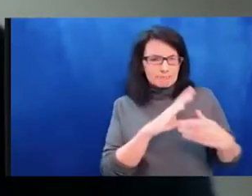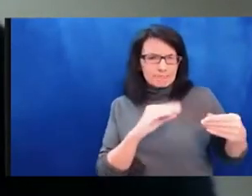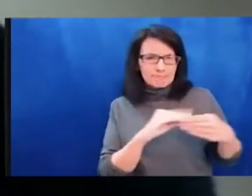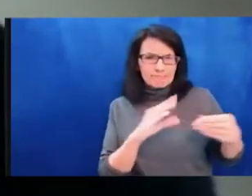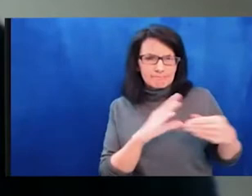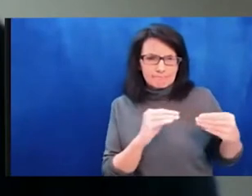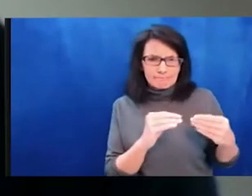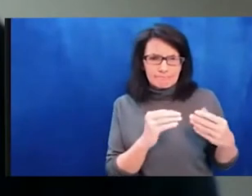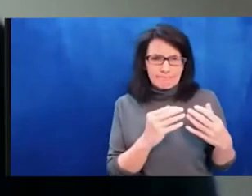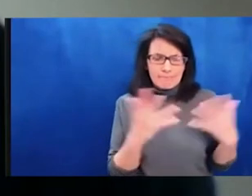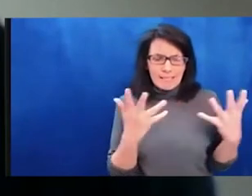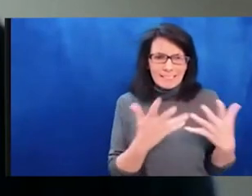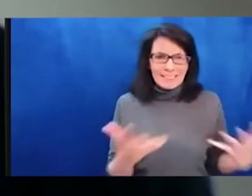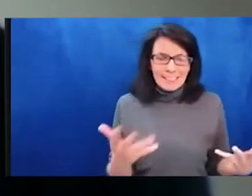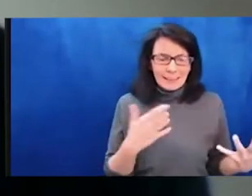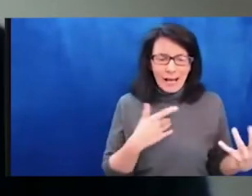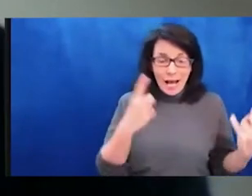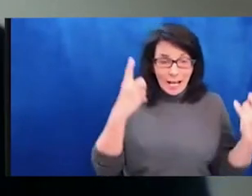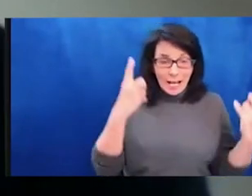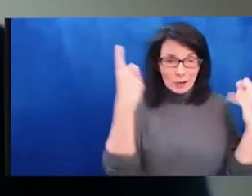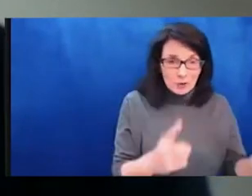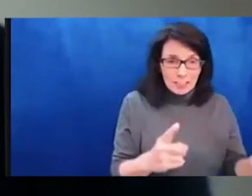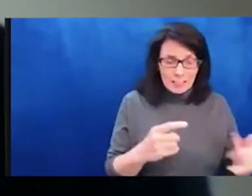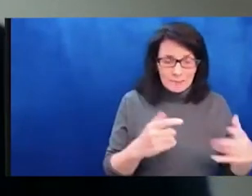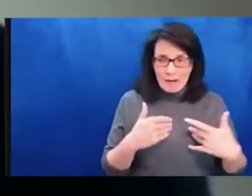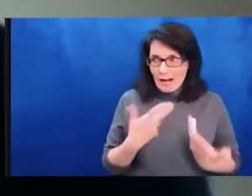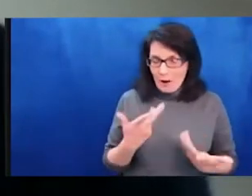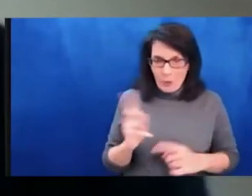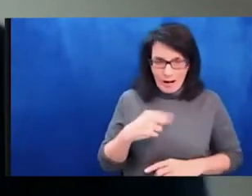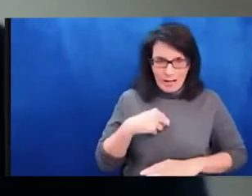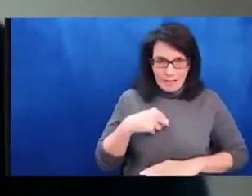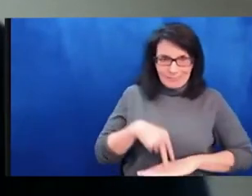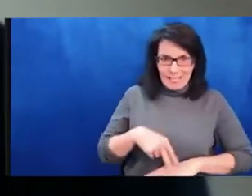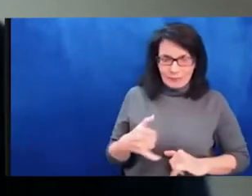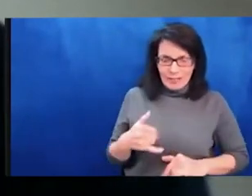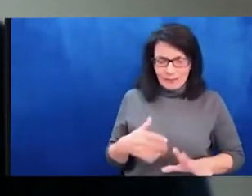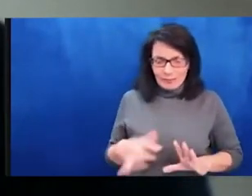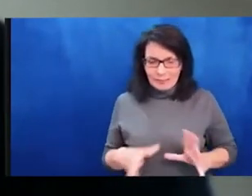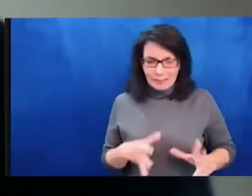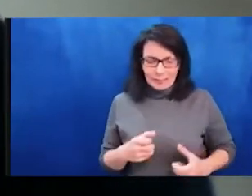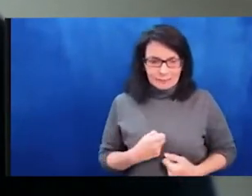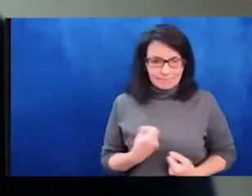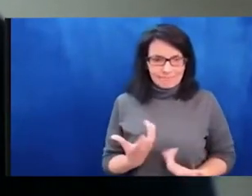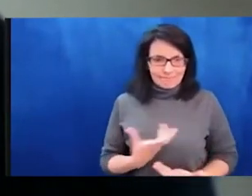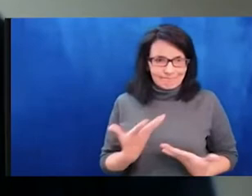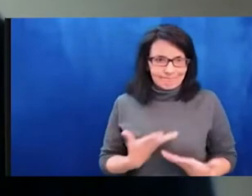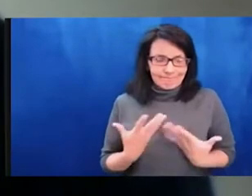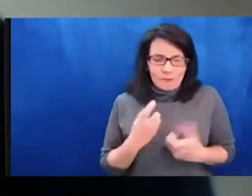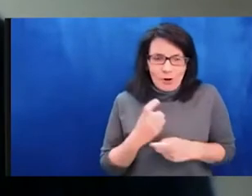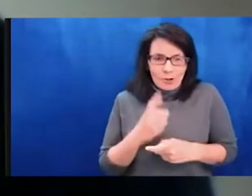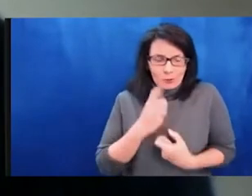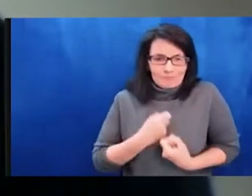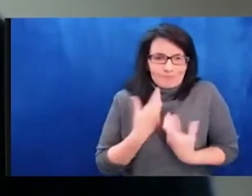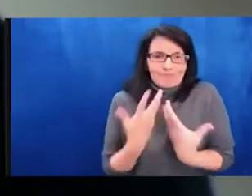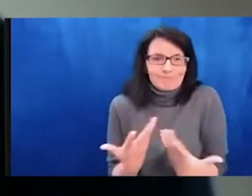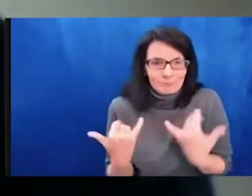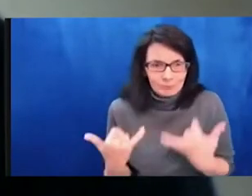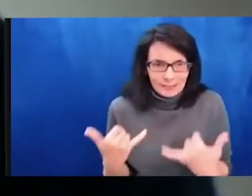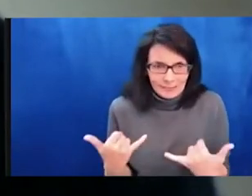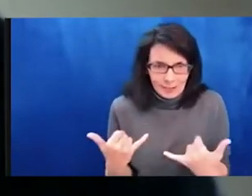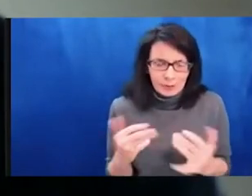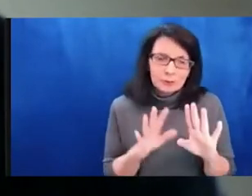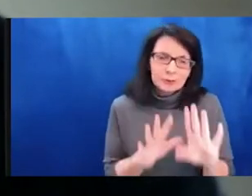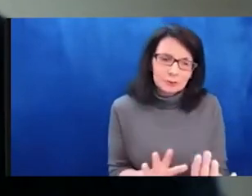very much to Jessica for the general setting the ground for tonight's discussion. I really appreciate it. I feel like